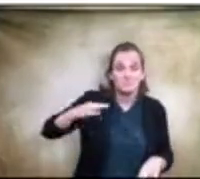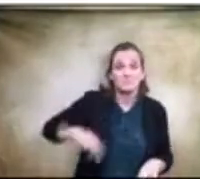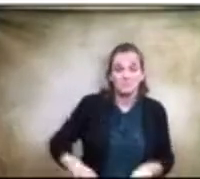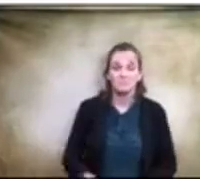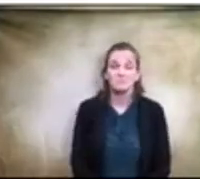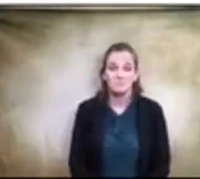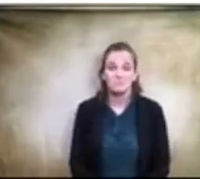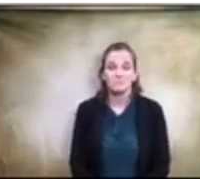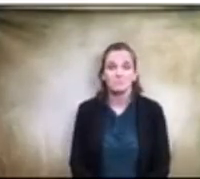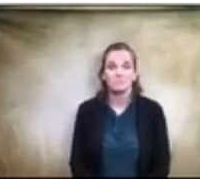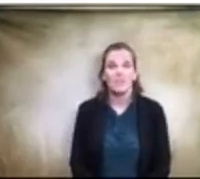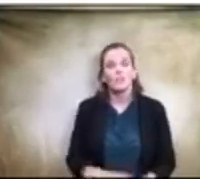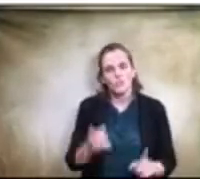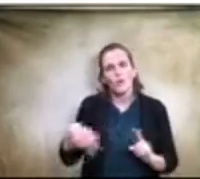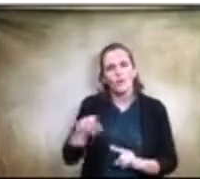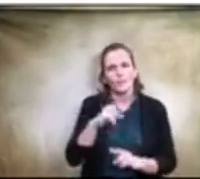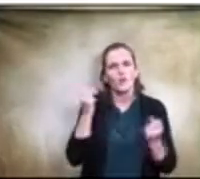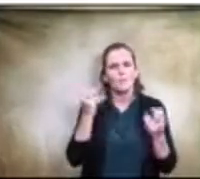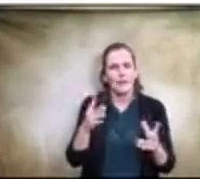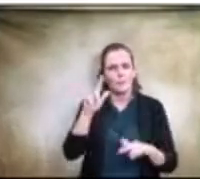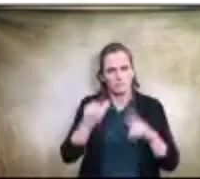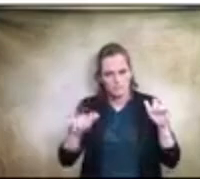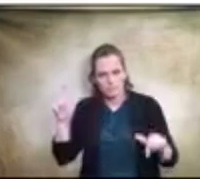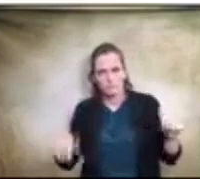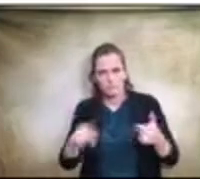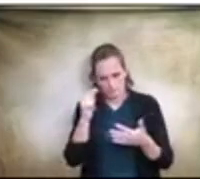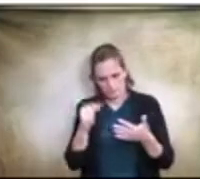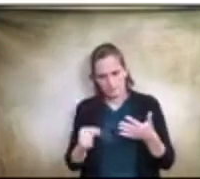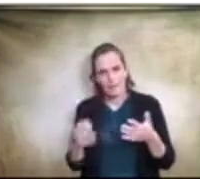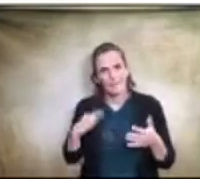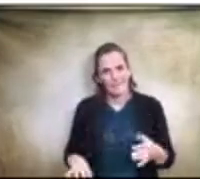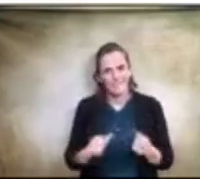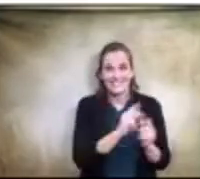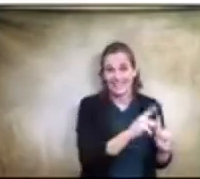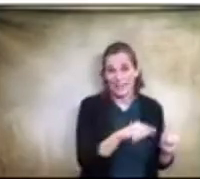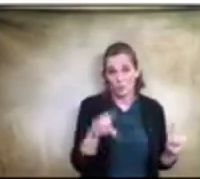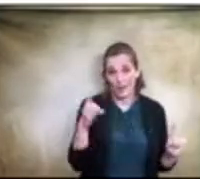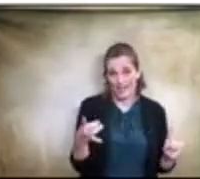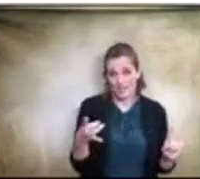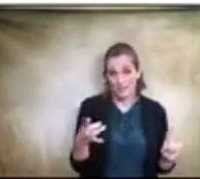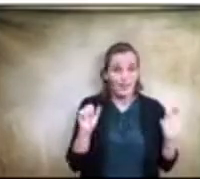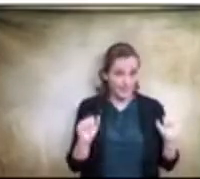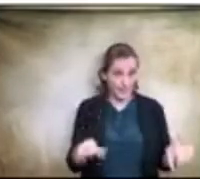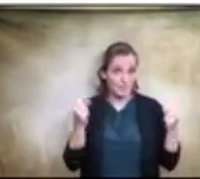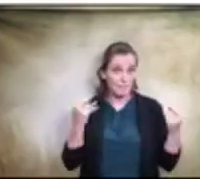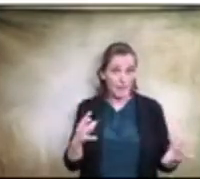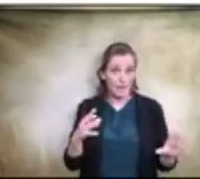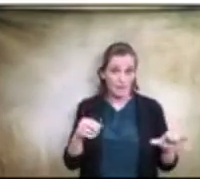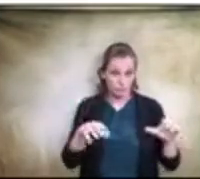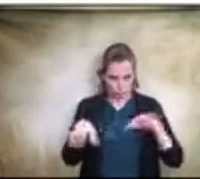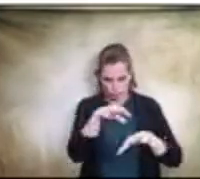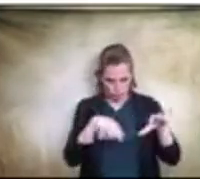there are many variables as to the benefits of K-8. There could be many configurations as to a K-8.